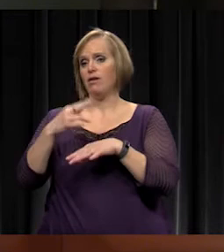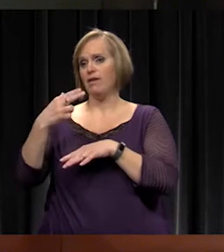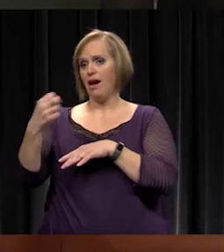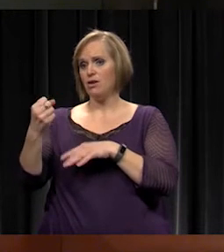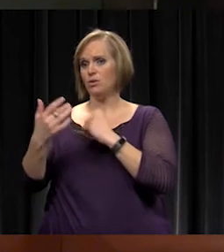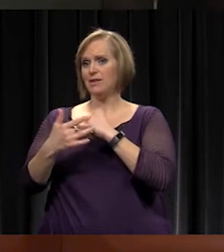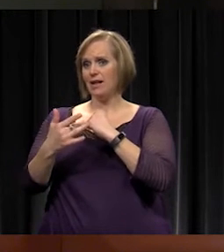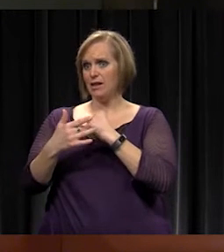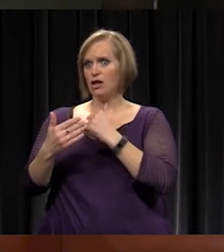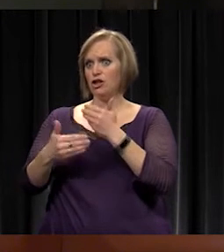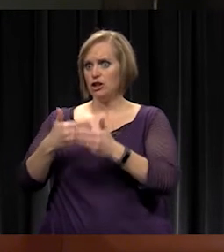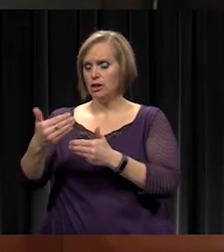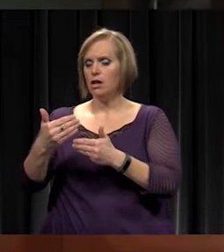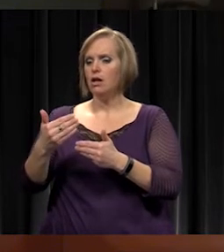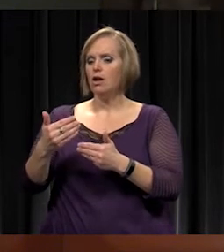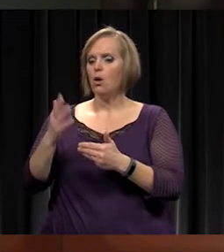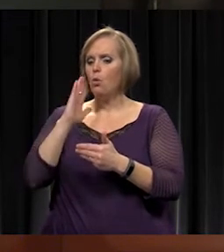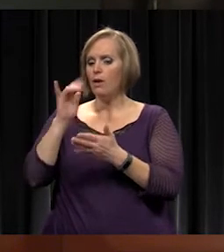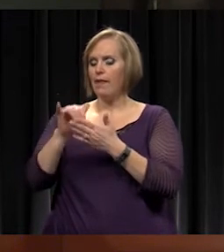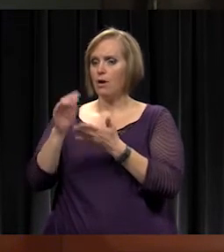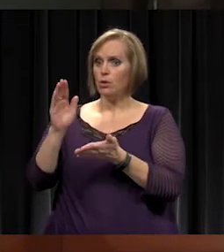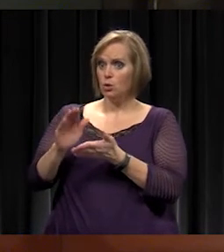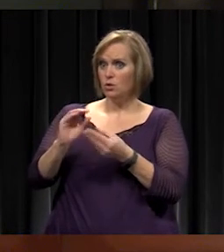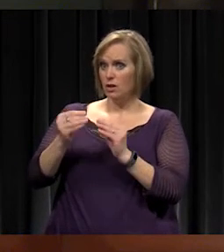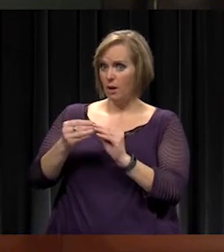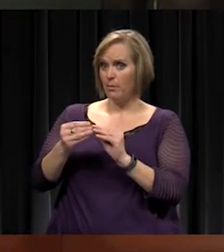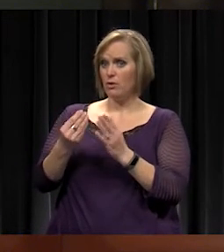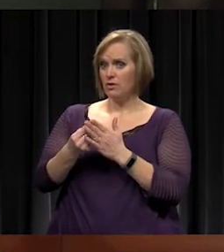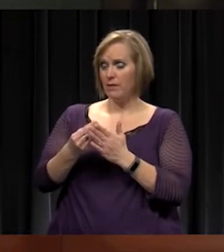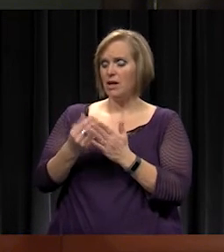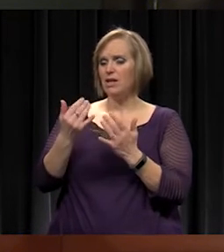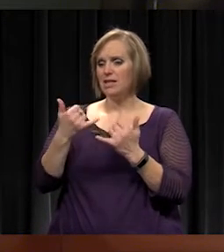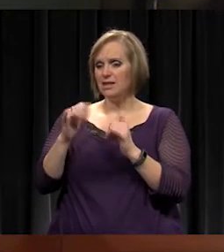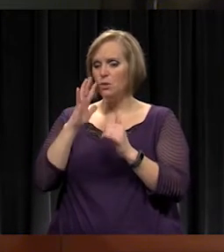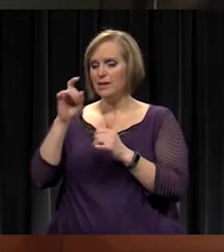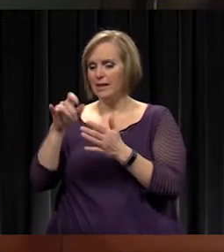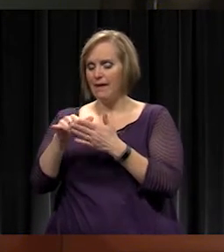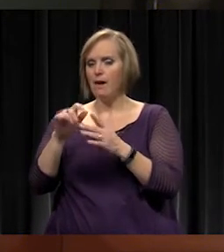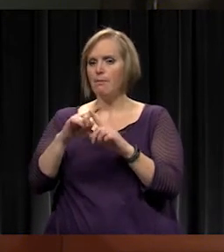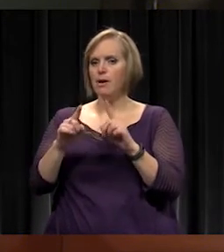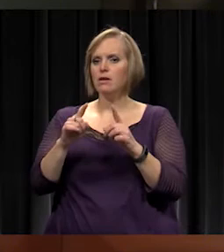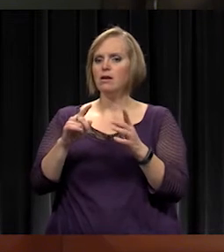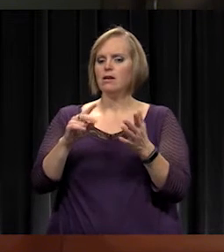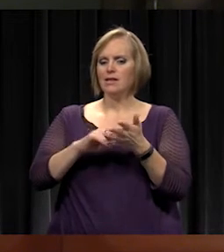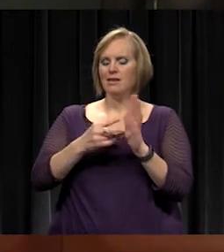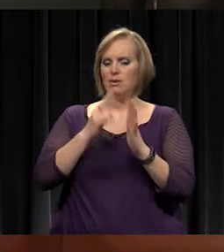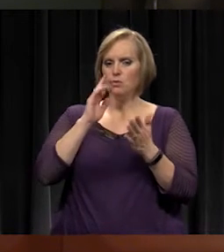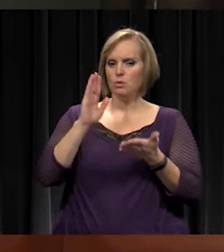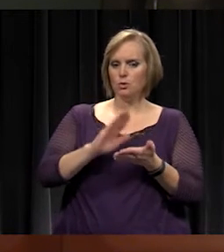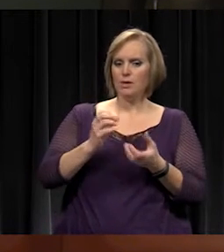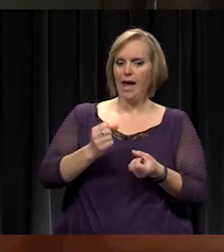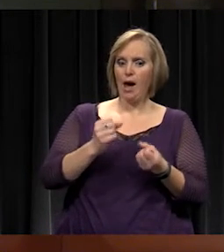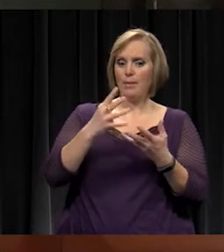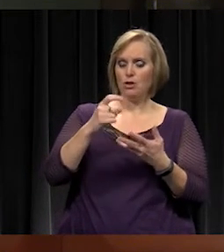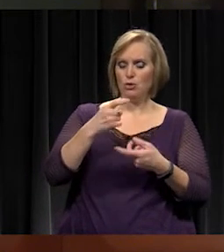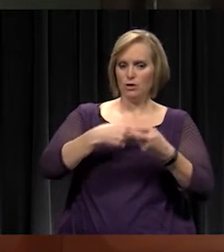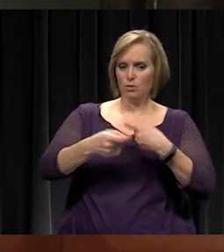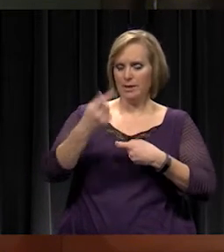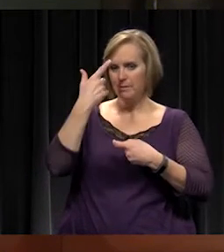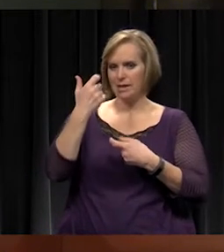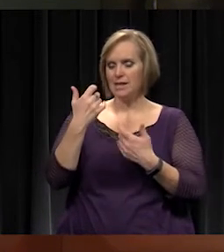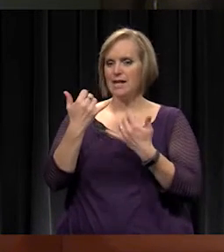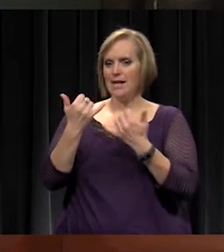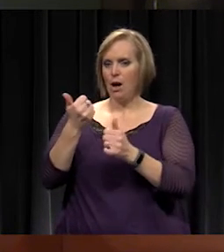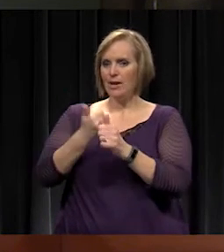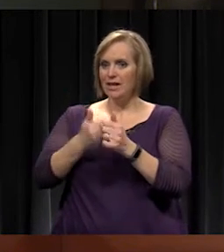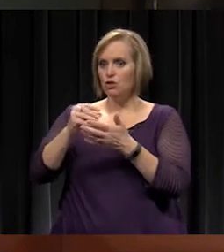would that reduce the numbers? We'll still need them, but does it reduce how many you need to replace because now each student has a device in their hand